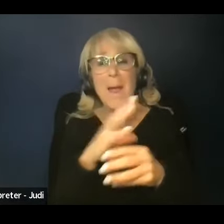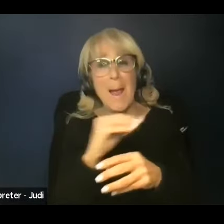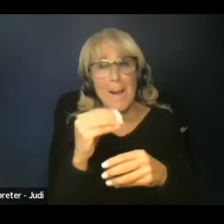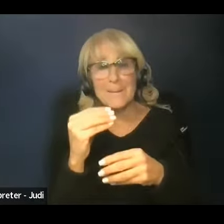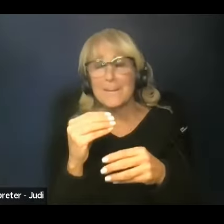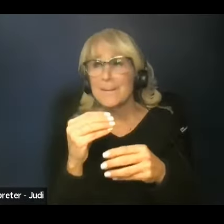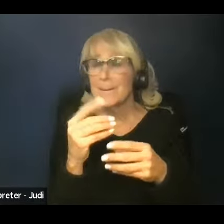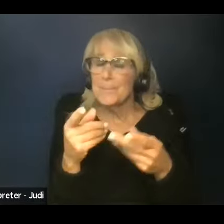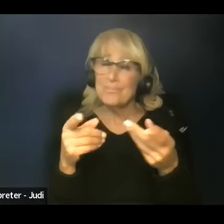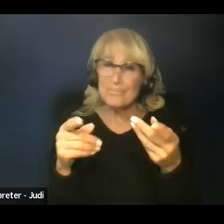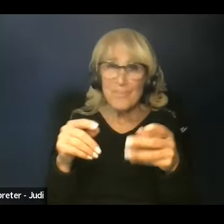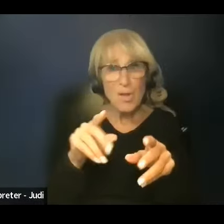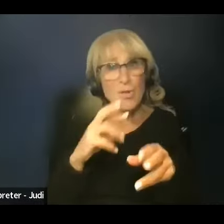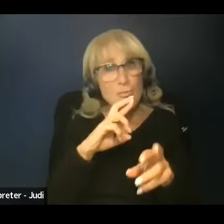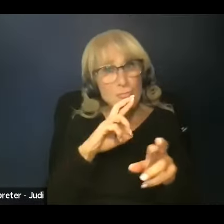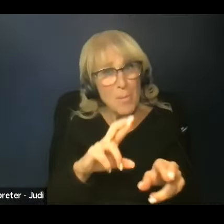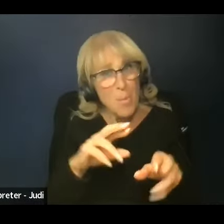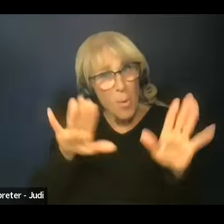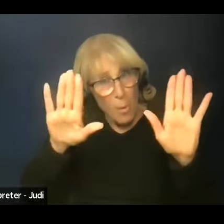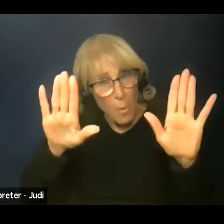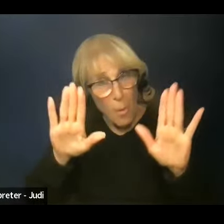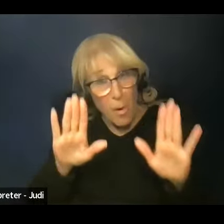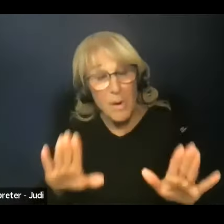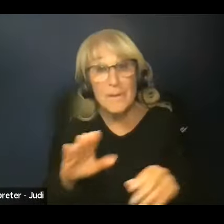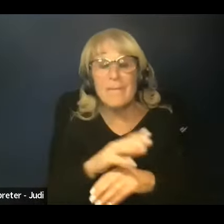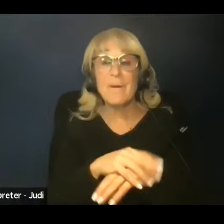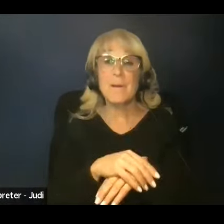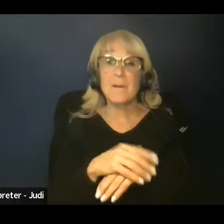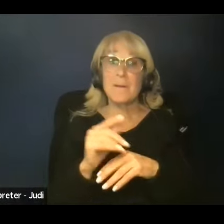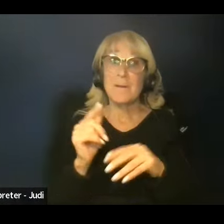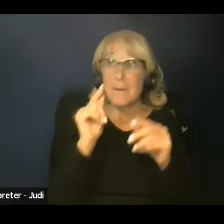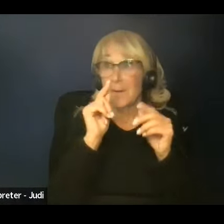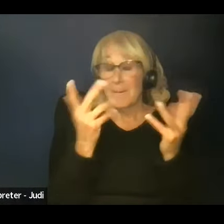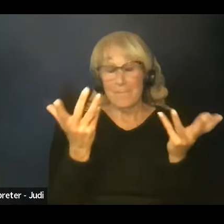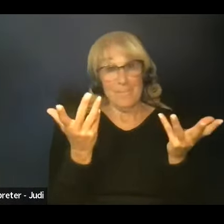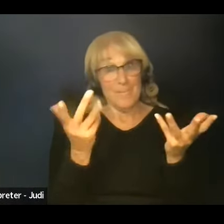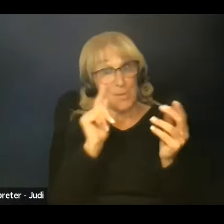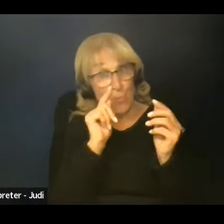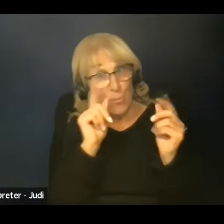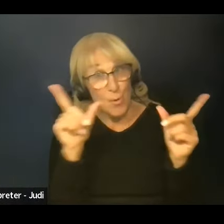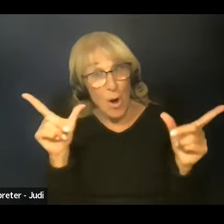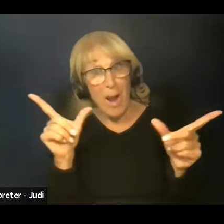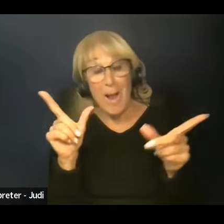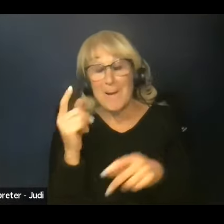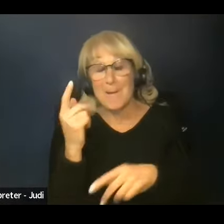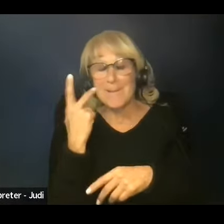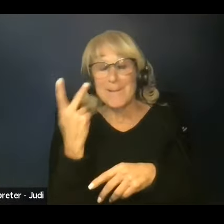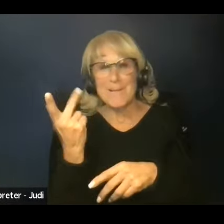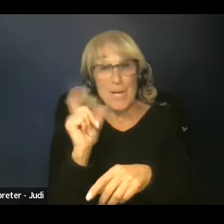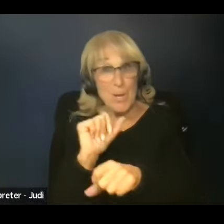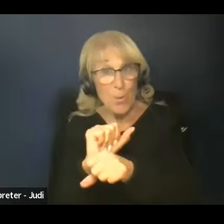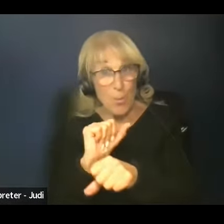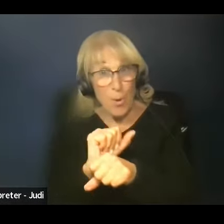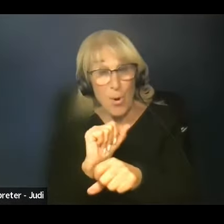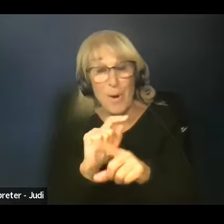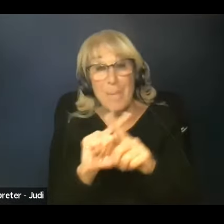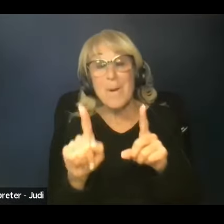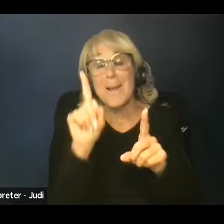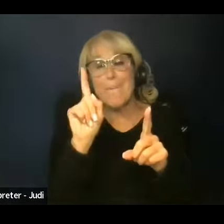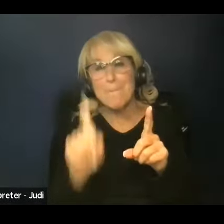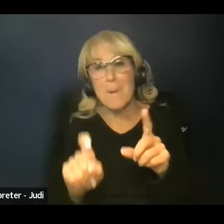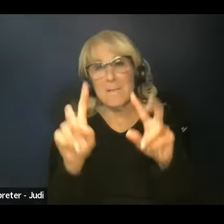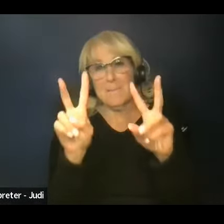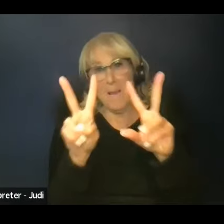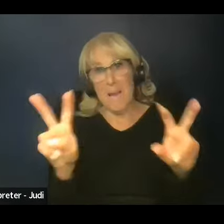is the report is very wonderful. And like I said, it is surprisingly to see the work, but it, it has to be assessed